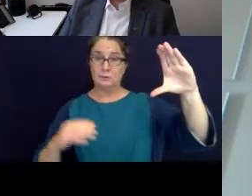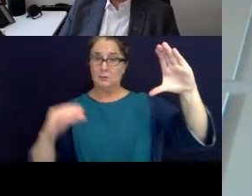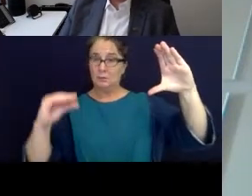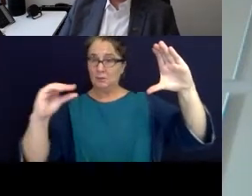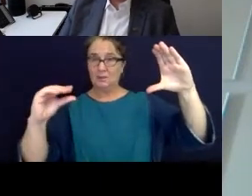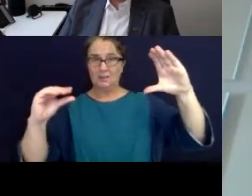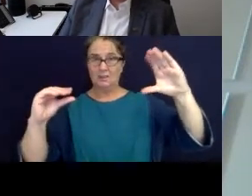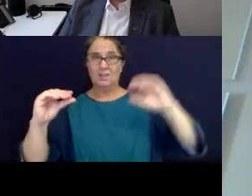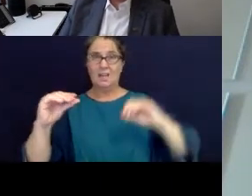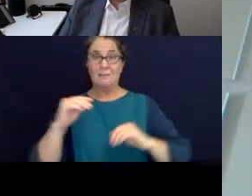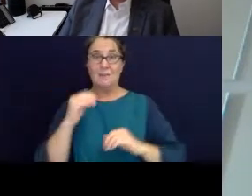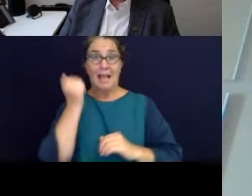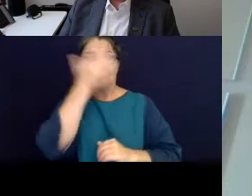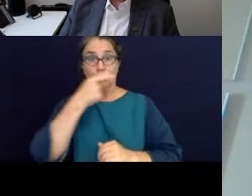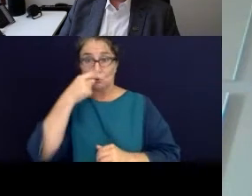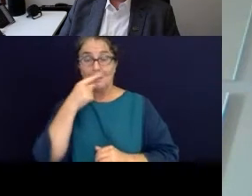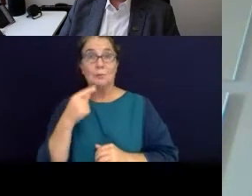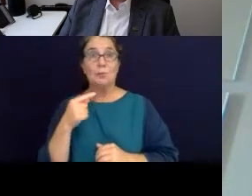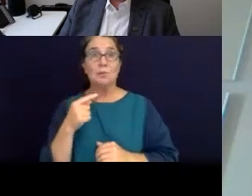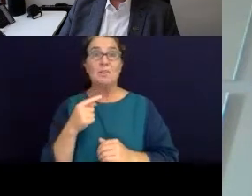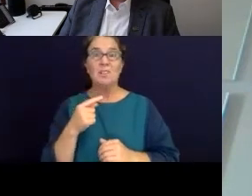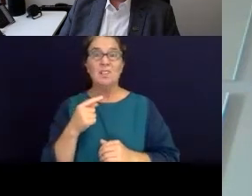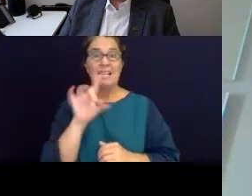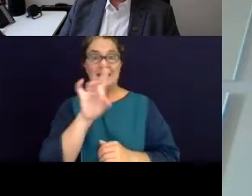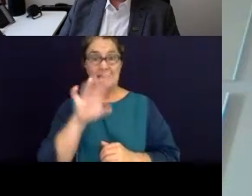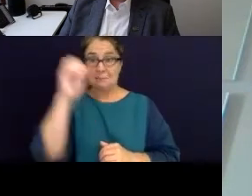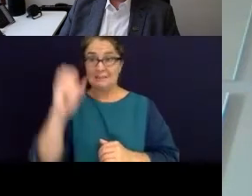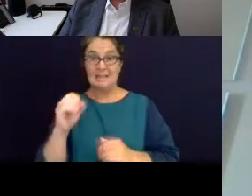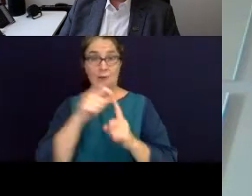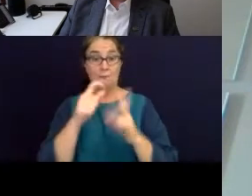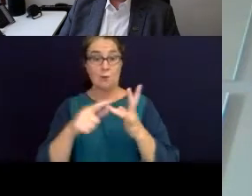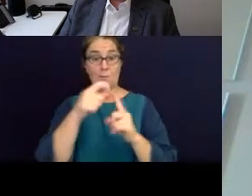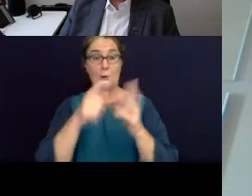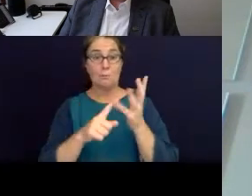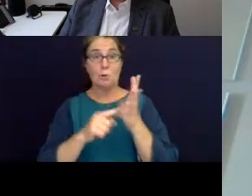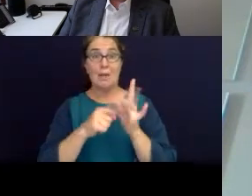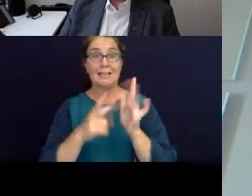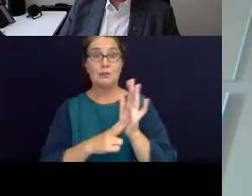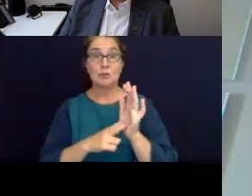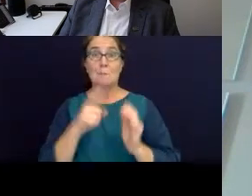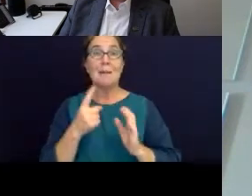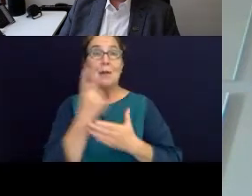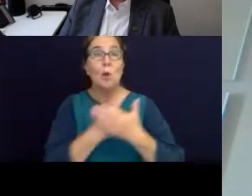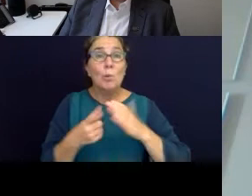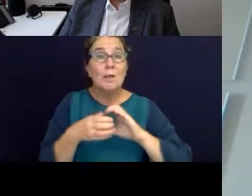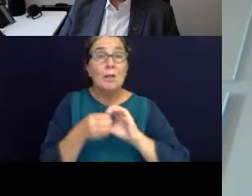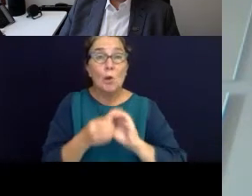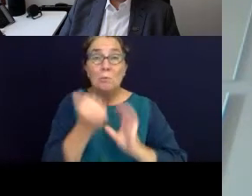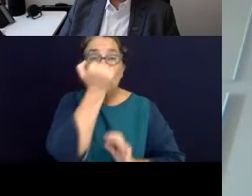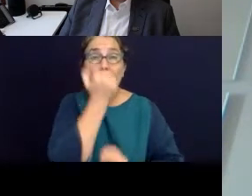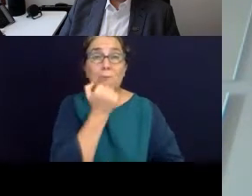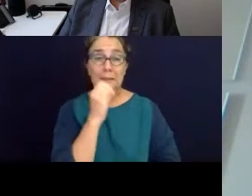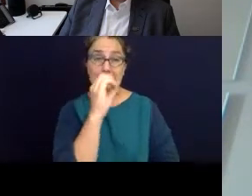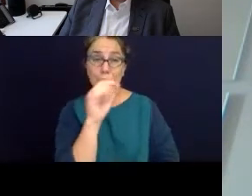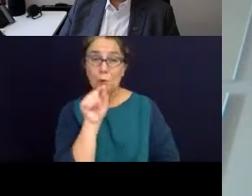population, and they currently own 0.2% of the water rights. And of course, First Nations